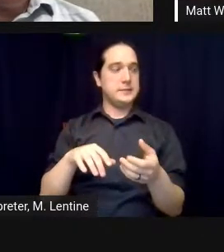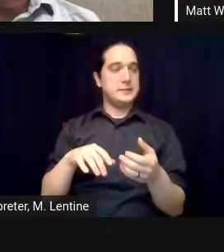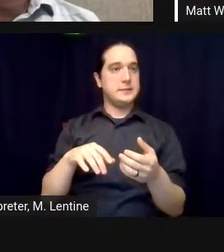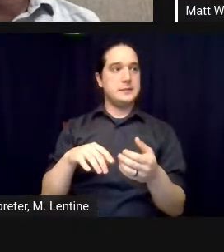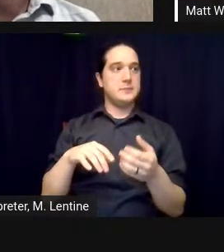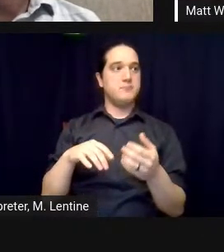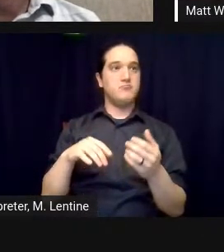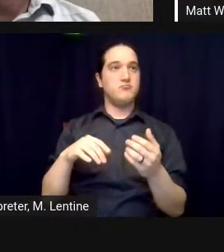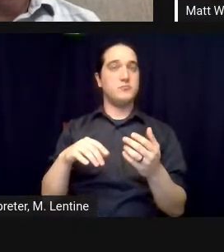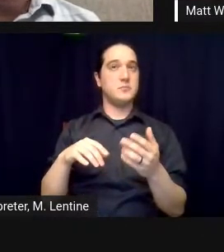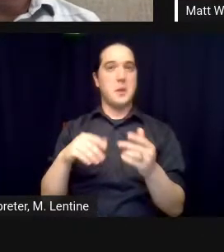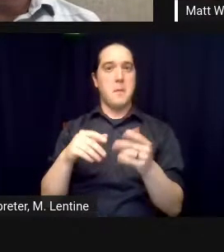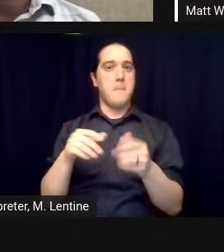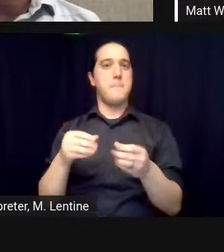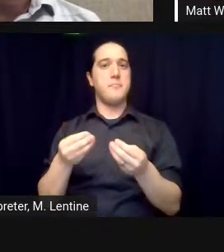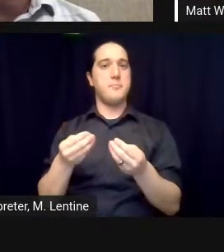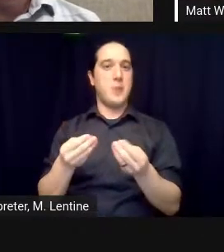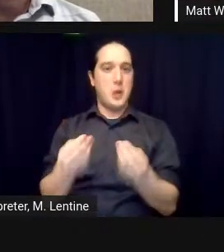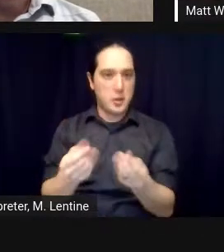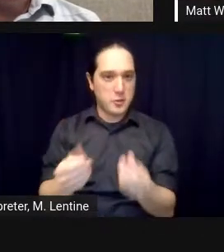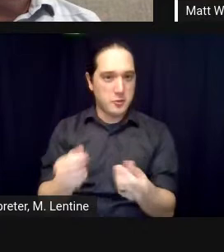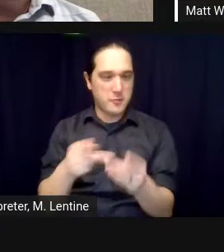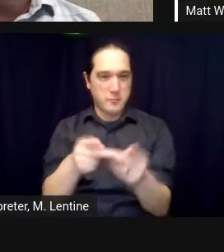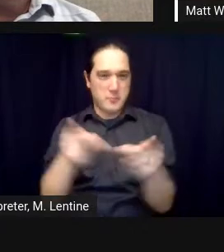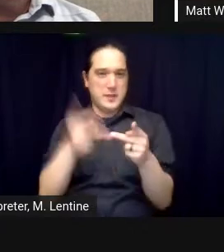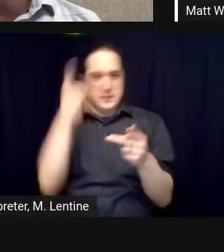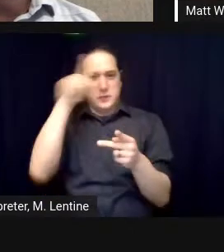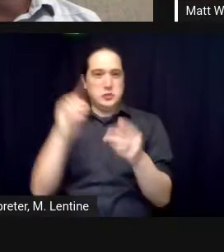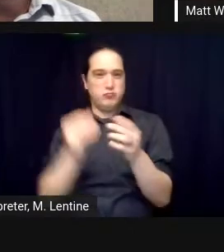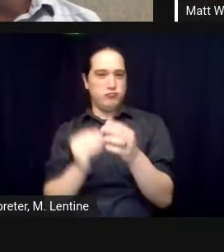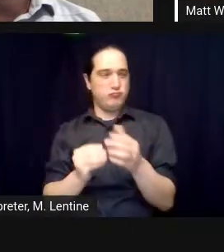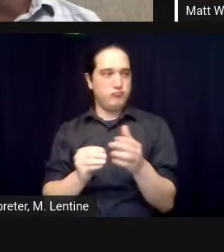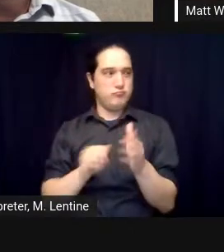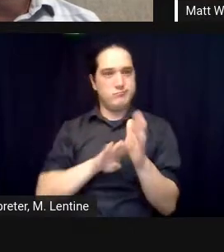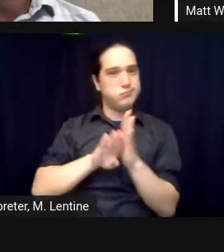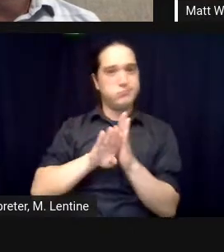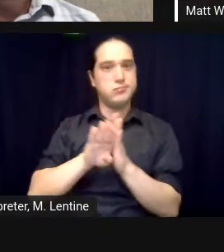uh let's get another question uh if we can